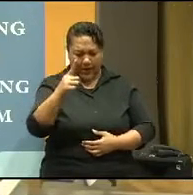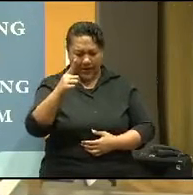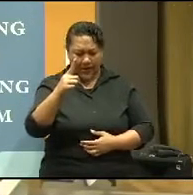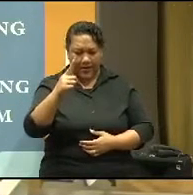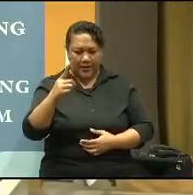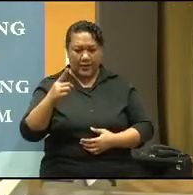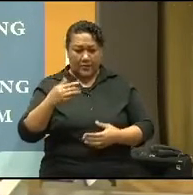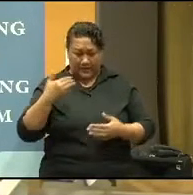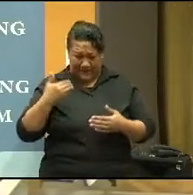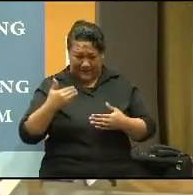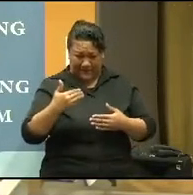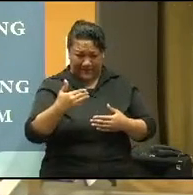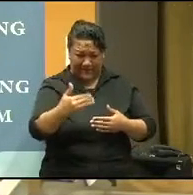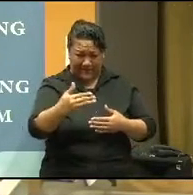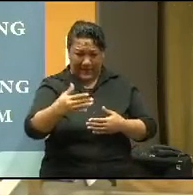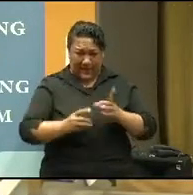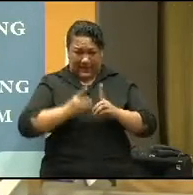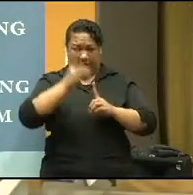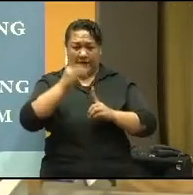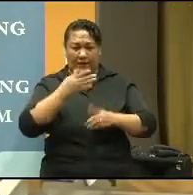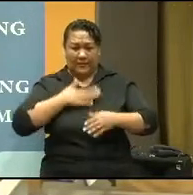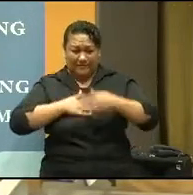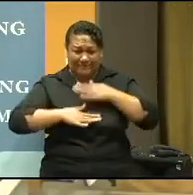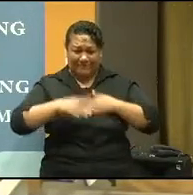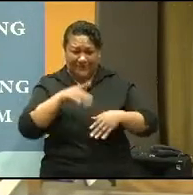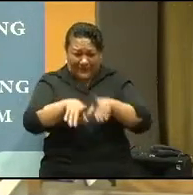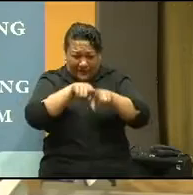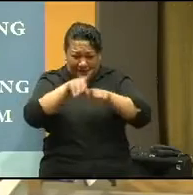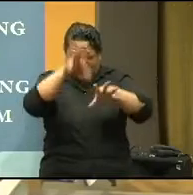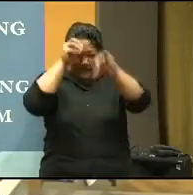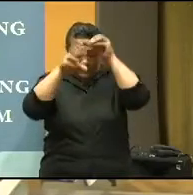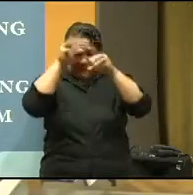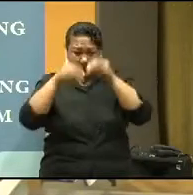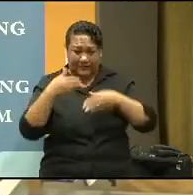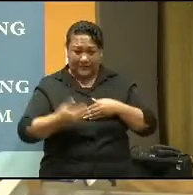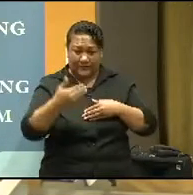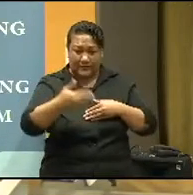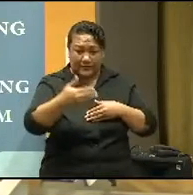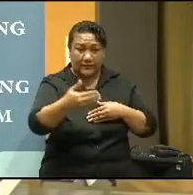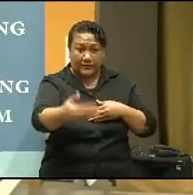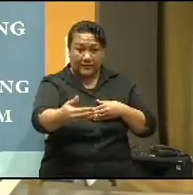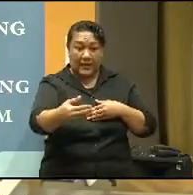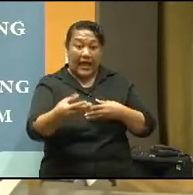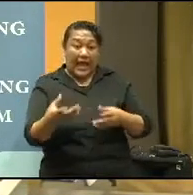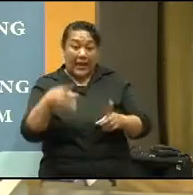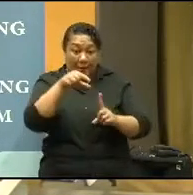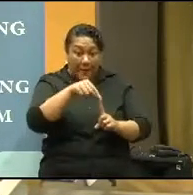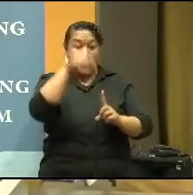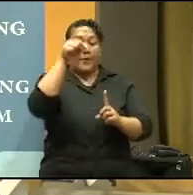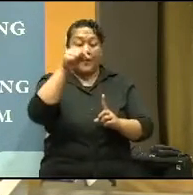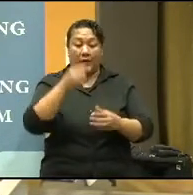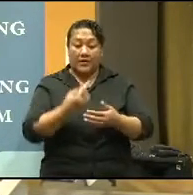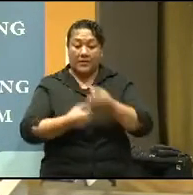During this time, Geoff developed a passion for learning and teaching as well as continuing his work in chemistry and as well as become Associate Dean for Learning and Teaching